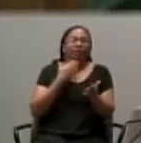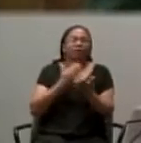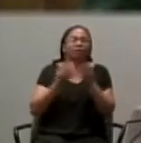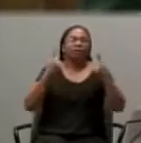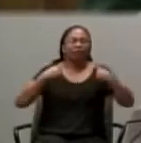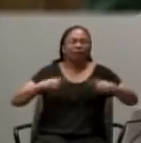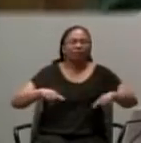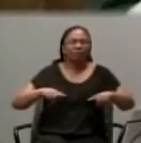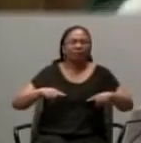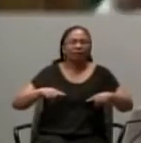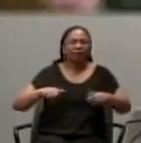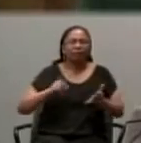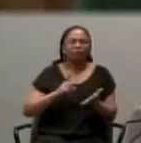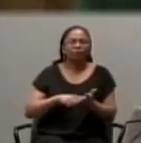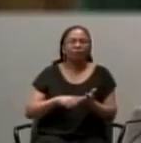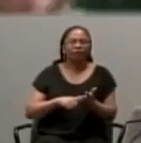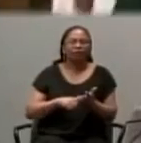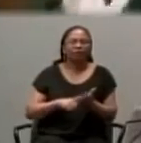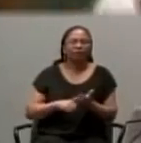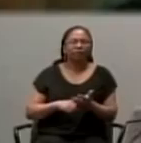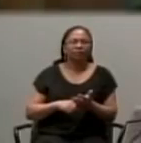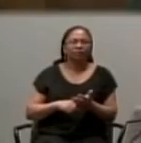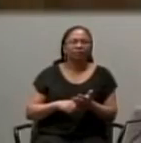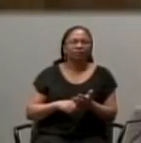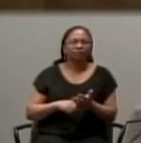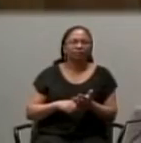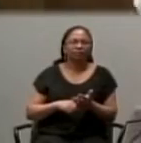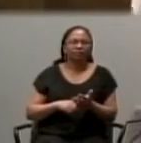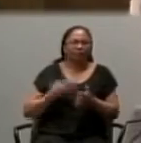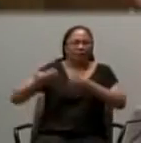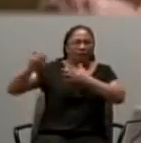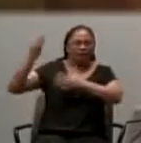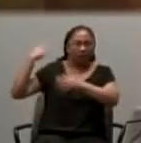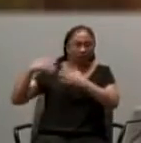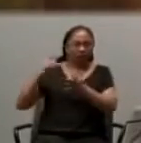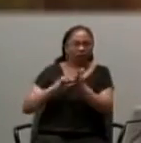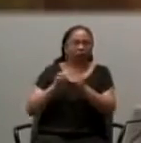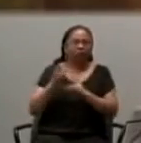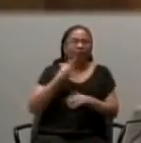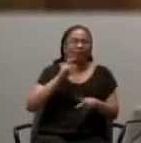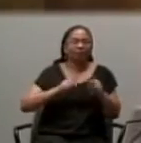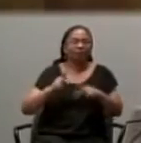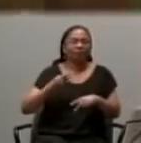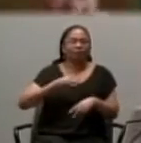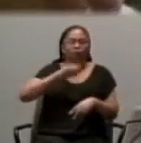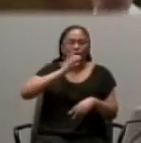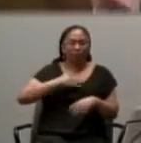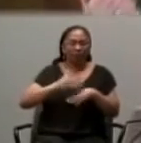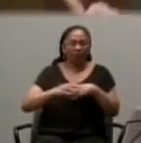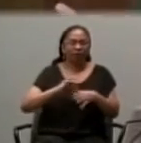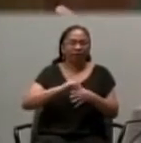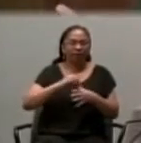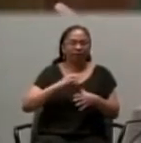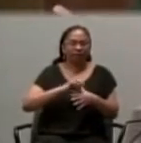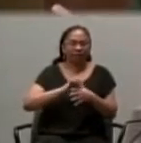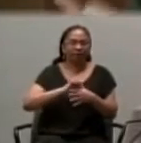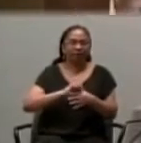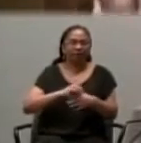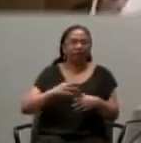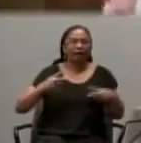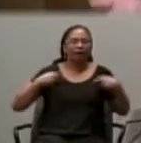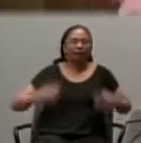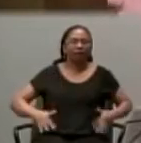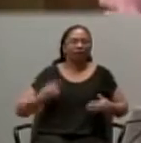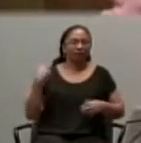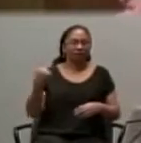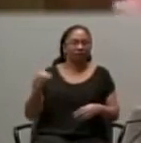saying, Those who do not eat of my flesh and drink of my blood will not have eternal life. And the people are rejecting him for that. So,